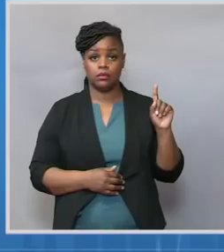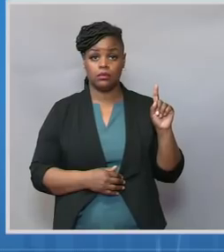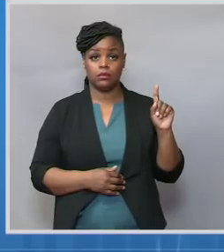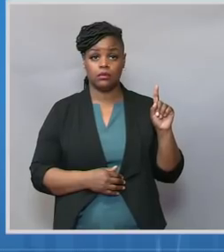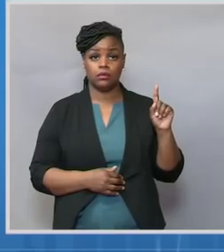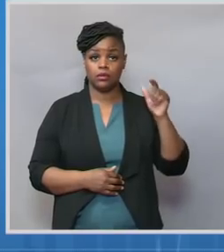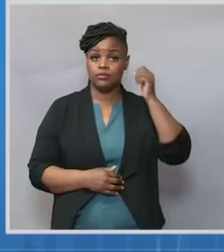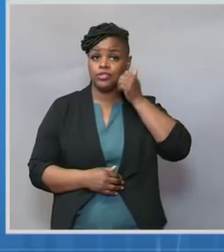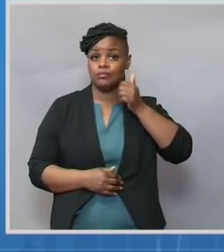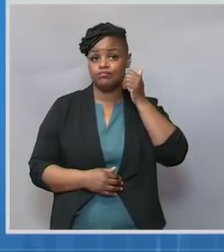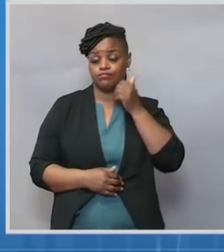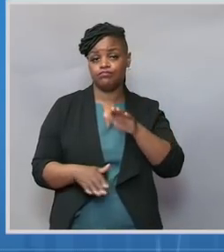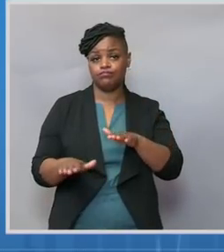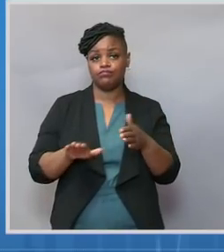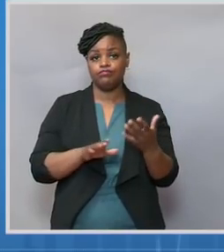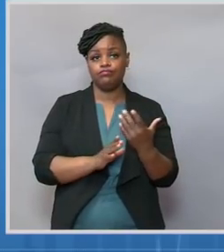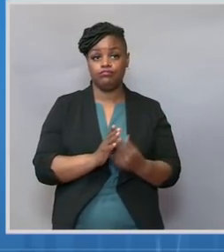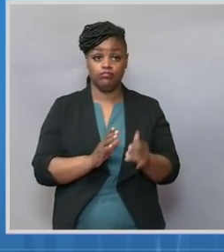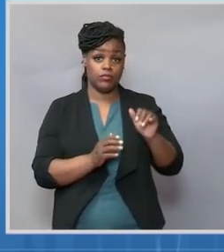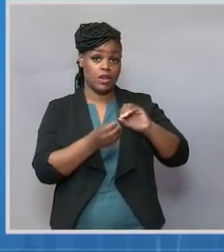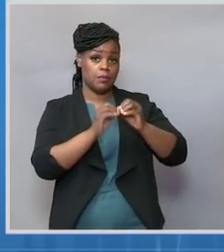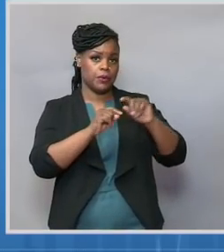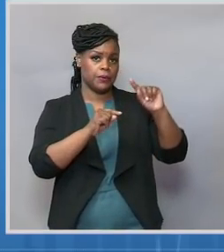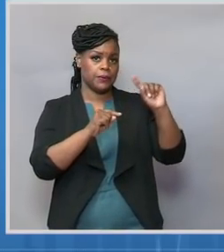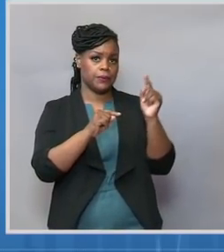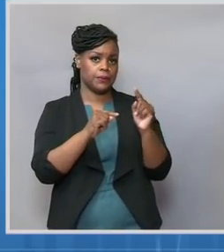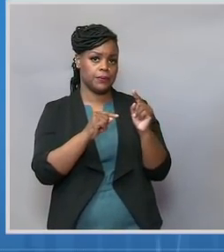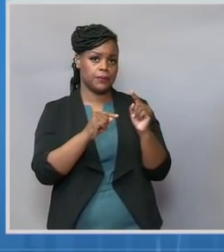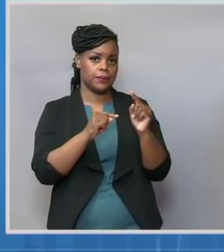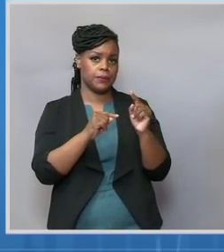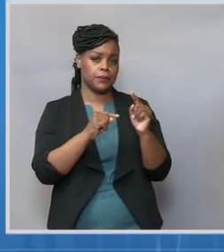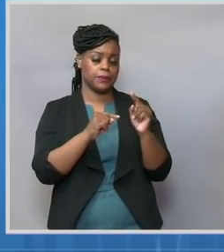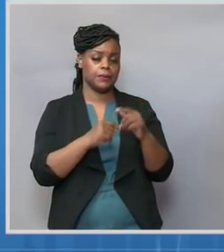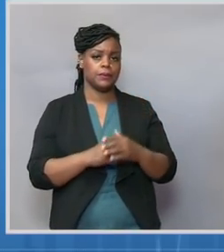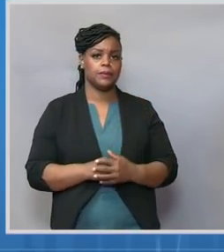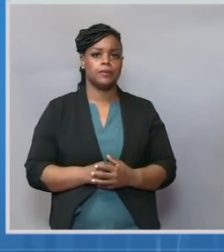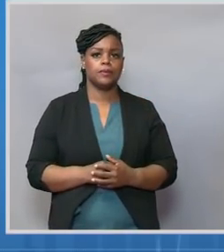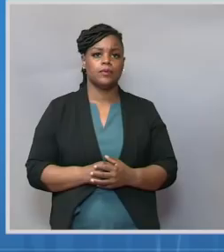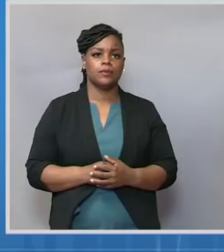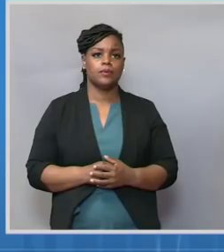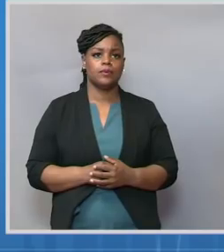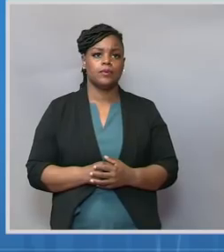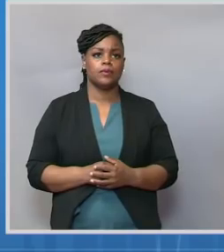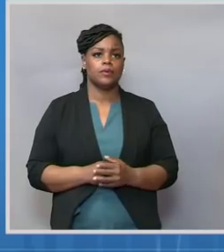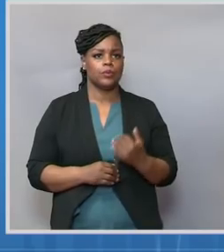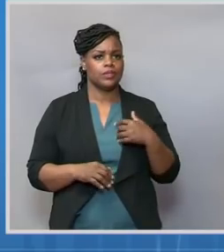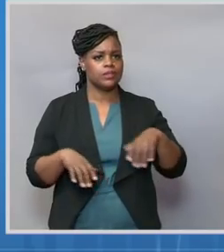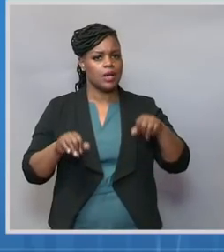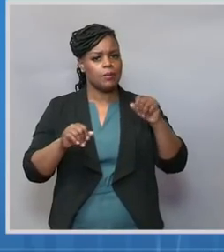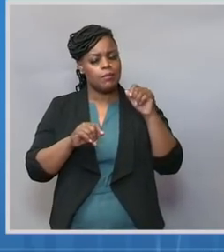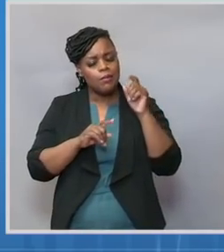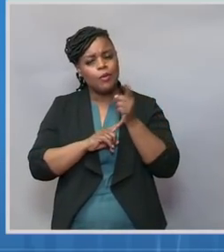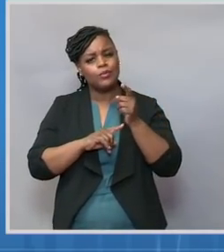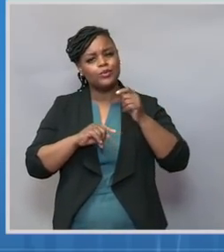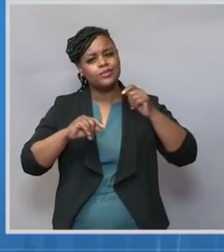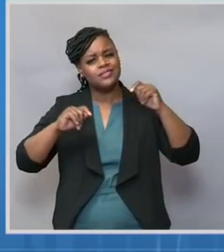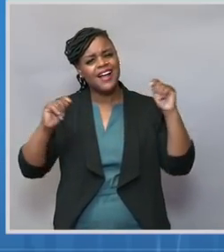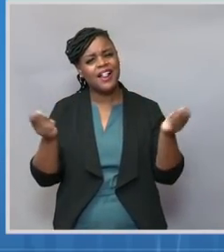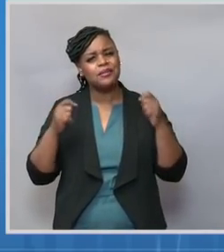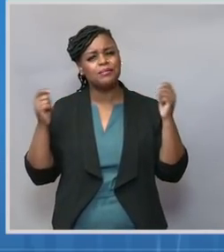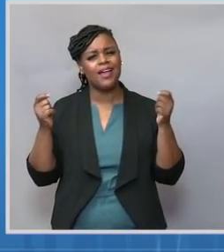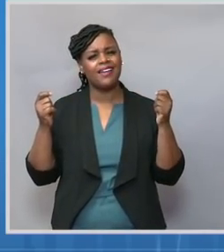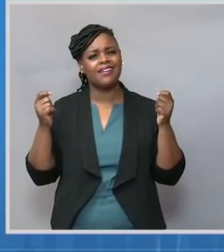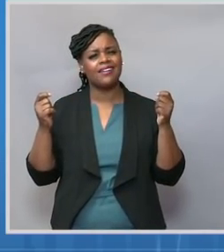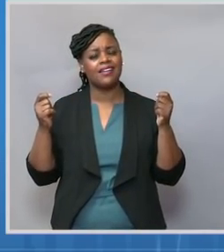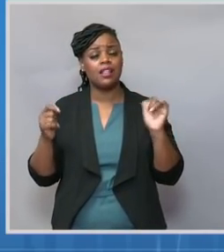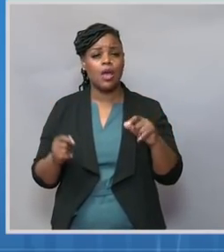number that's going in the right direction. Today, I'd like to take a moment and celebrate one of the tremendous milestones we as a